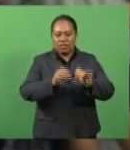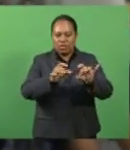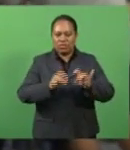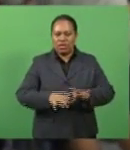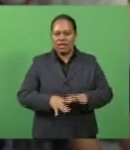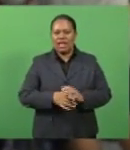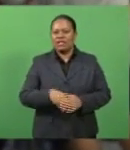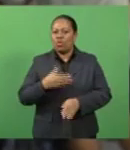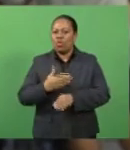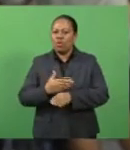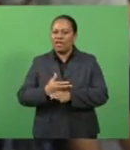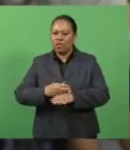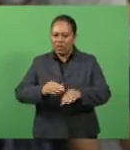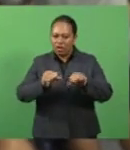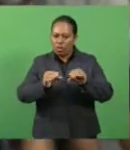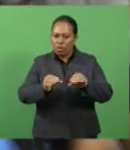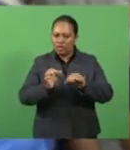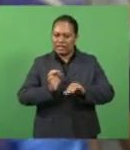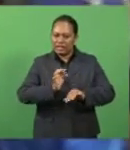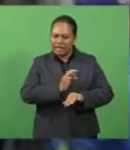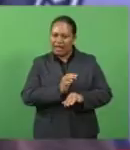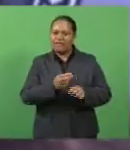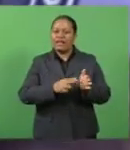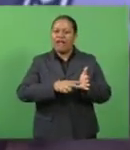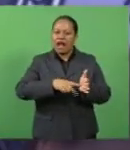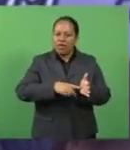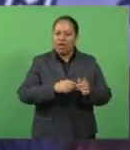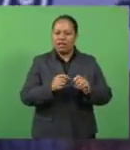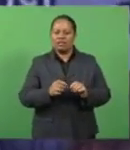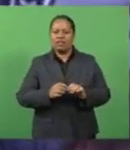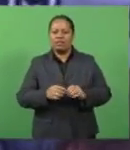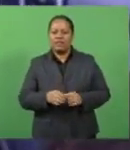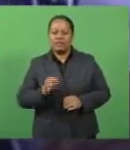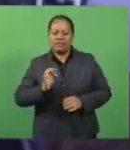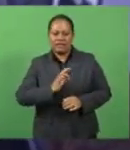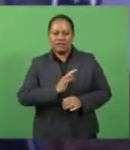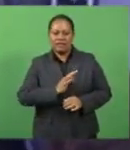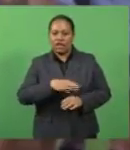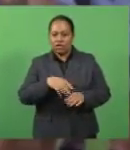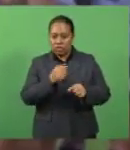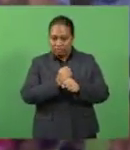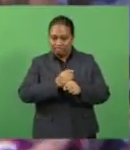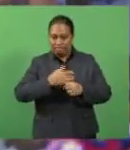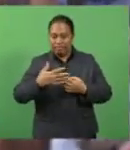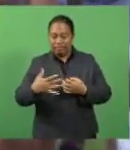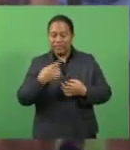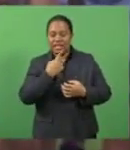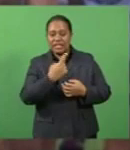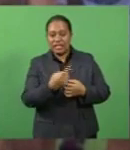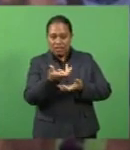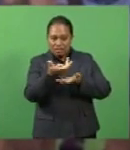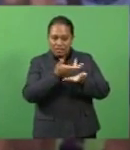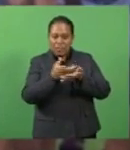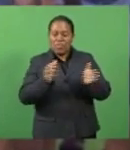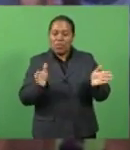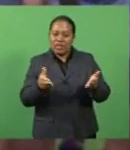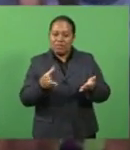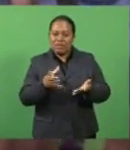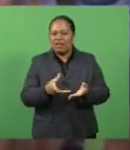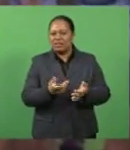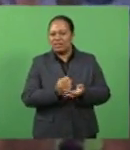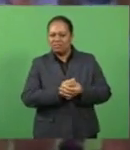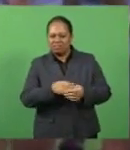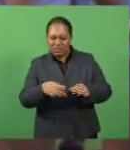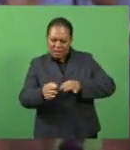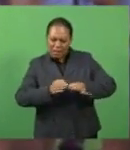and is working with the coaching staff and NRL on the next course of action. George says they are in consultation with the players on the overview